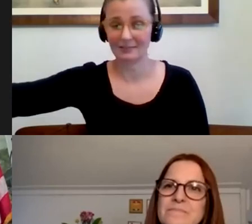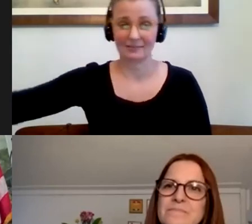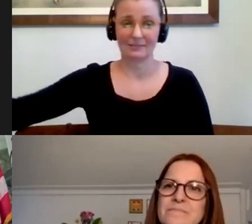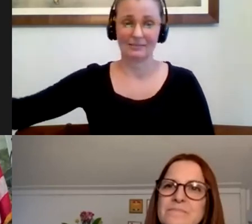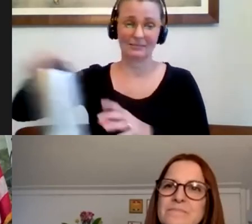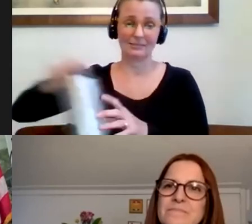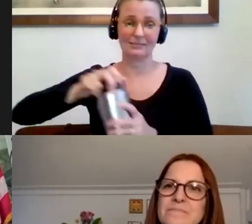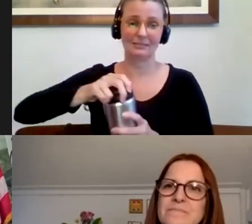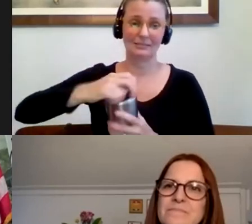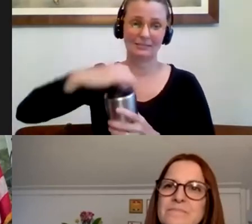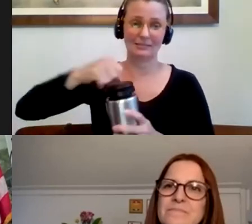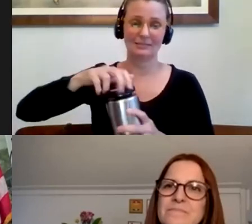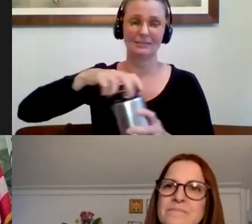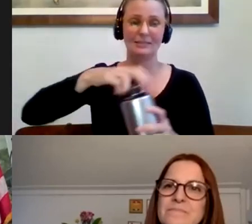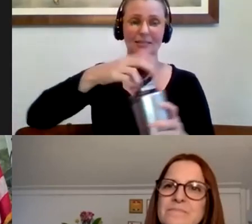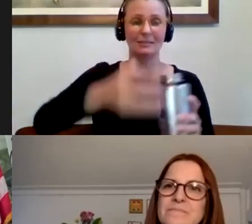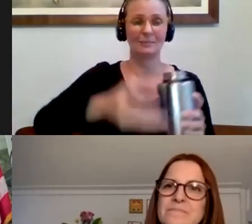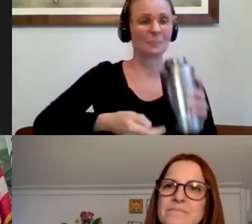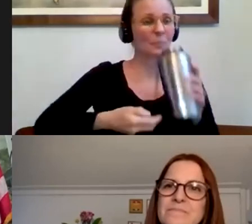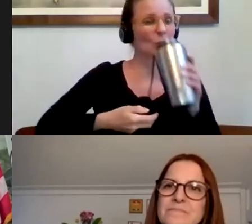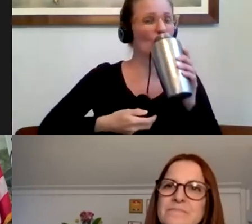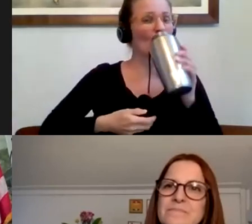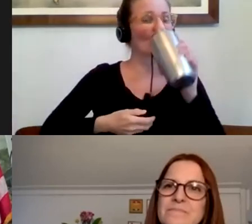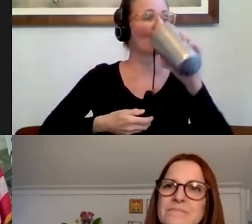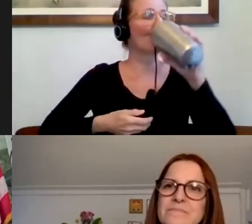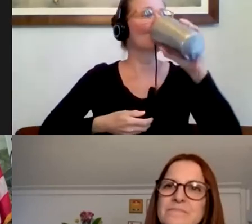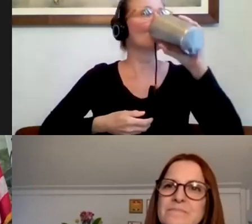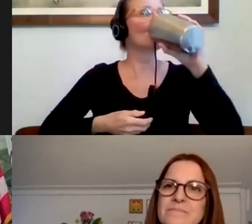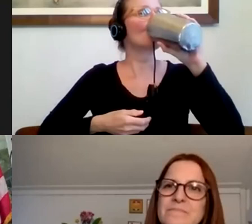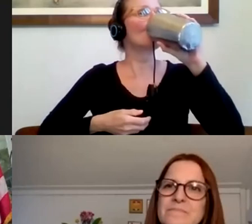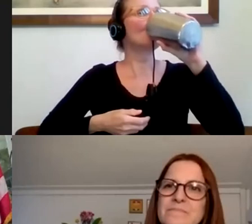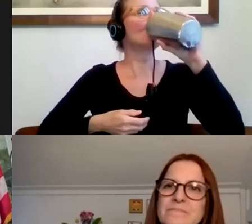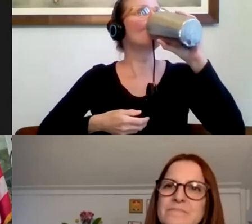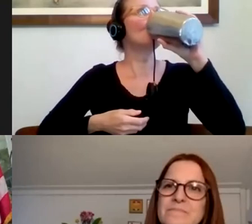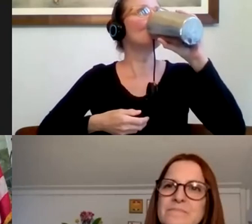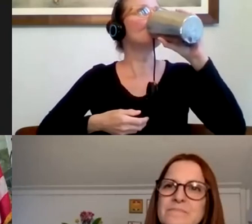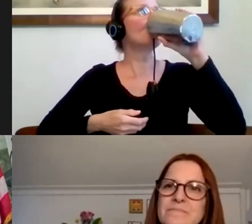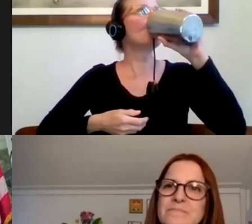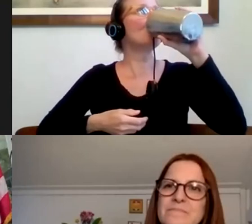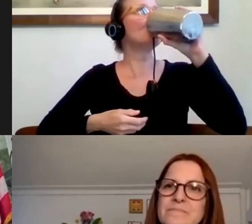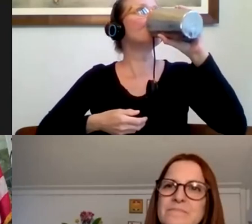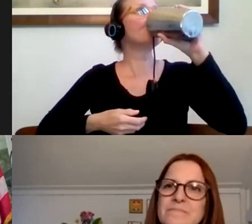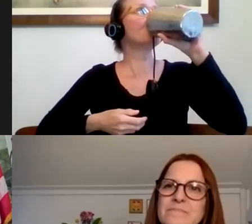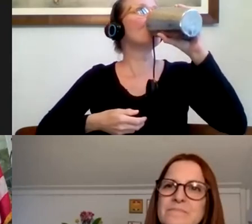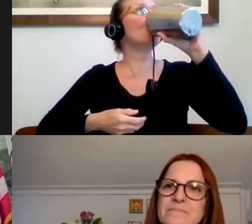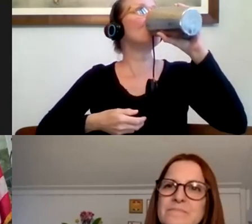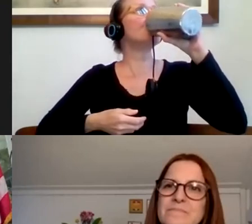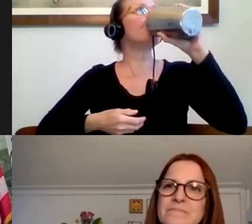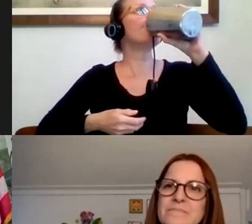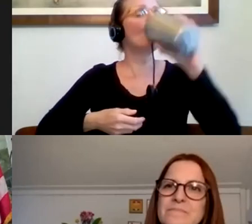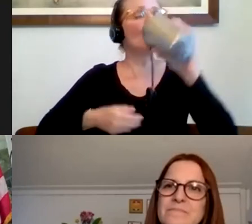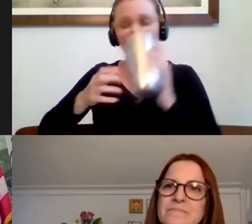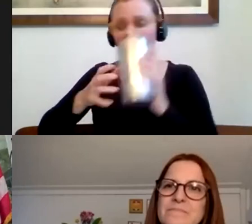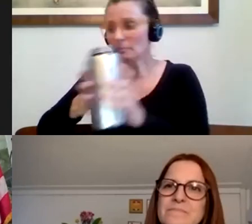We're working on it, folks. Ann, I think you might be muted. hear me now? Yeah, Ann. How are you? I'm good. How are you? Okay.